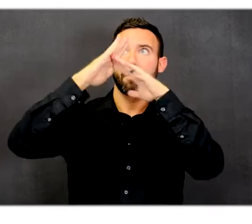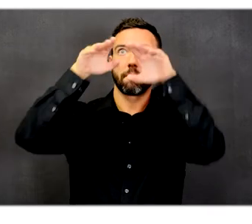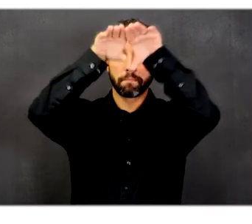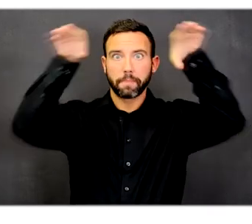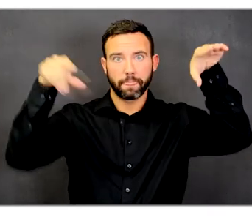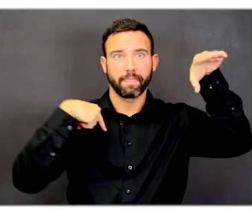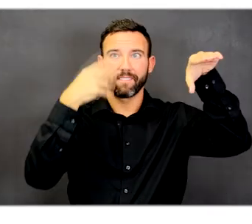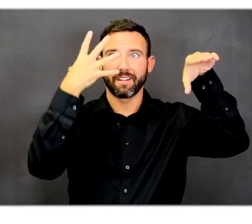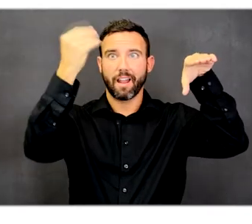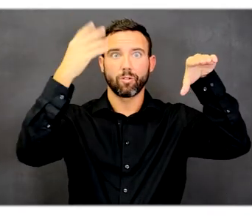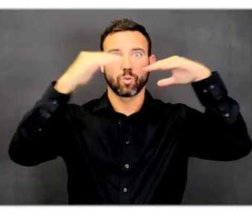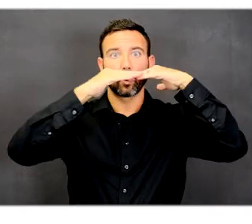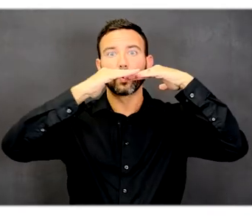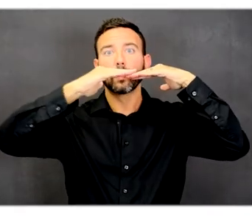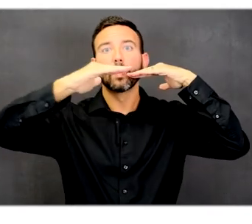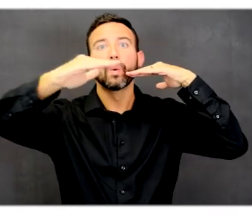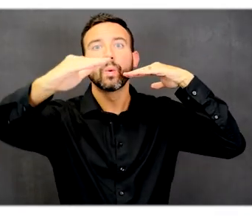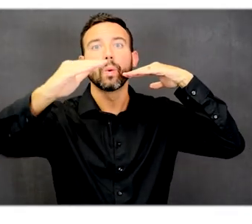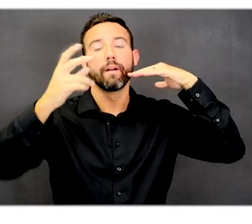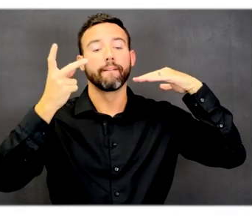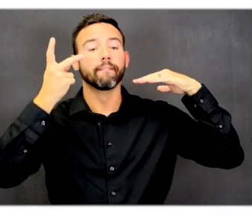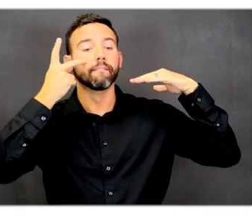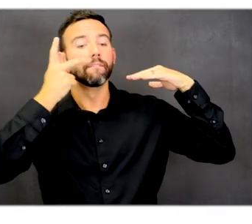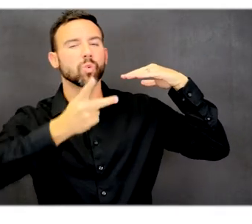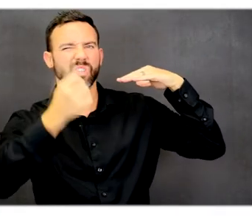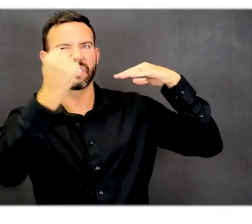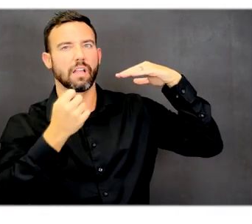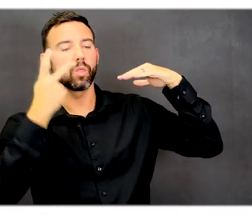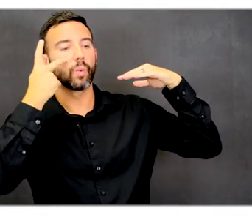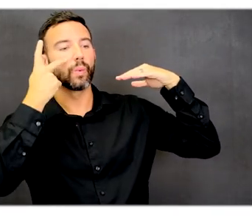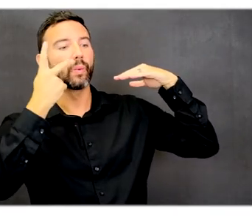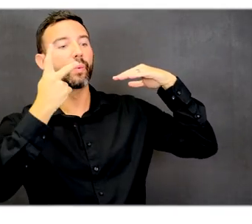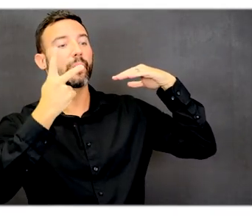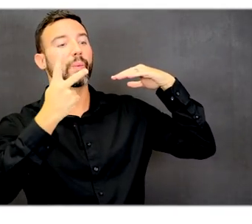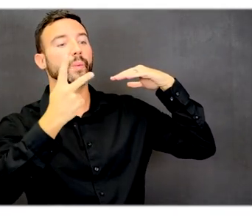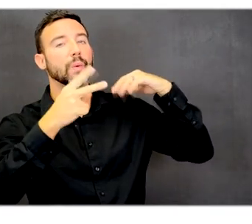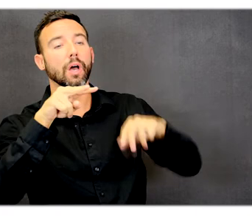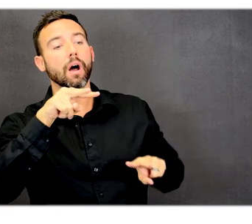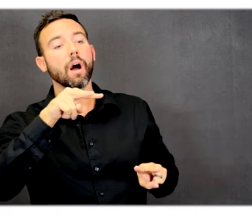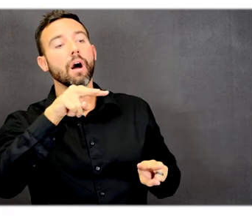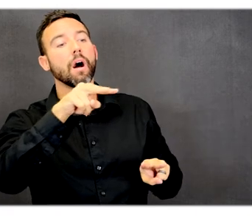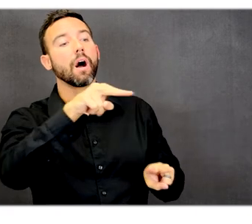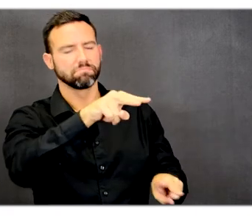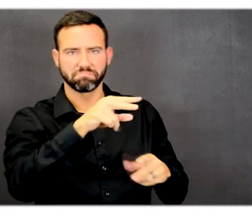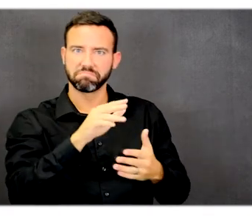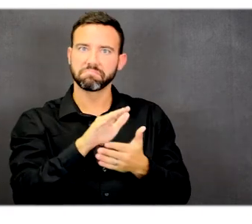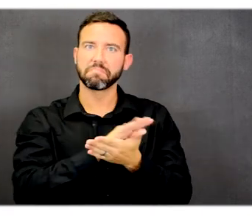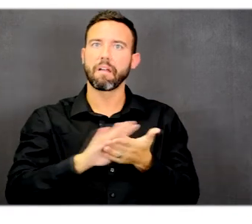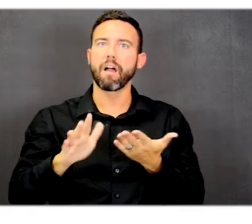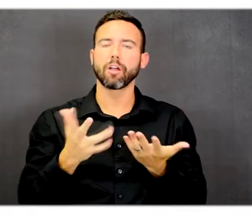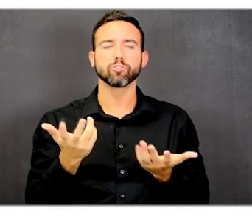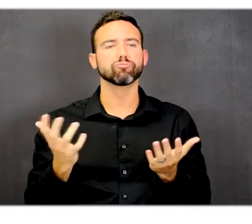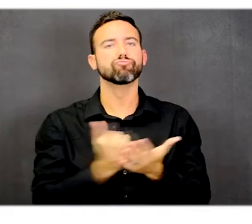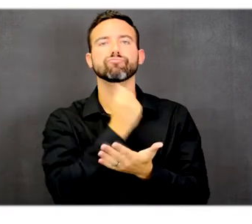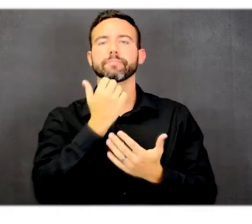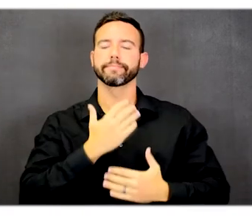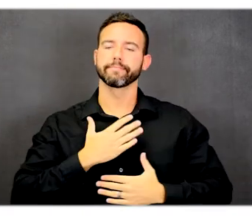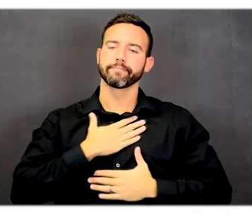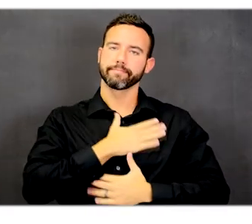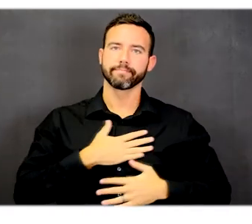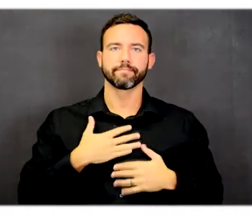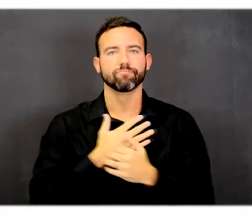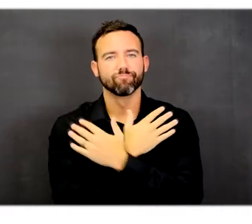a wonderful view to the south. It is a very long view and a nice place to relax. A variety of